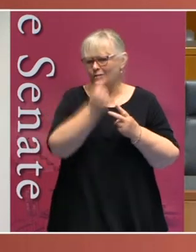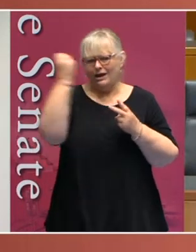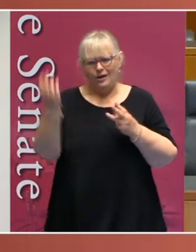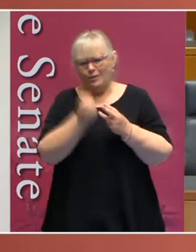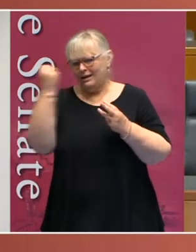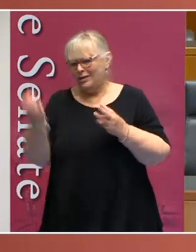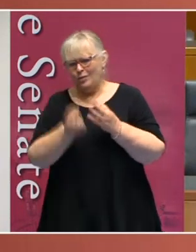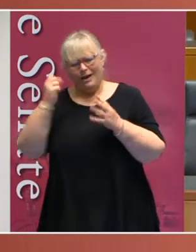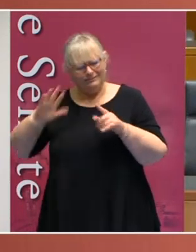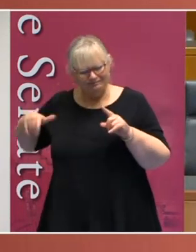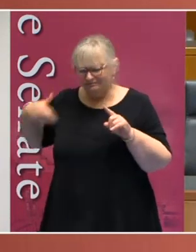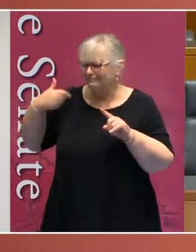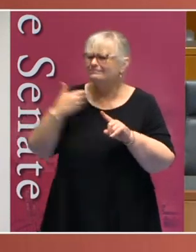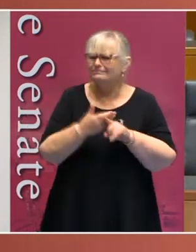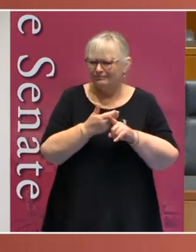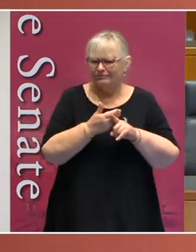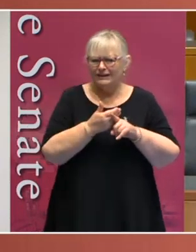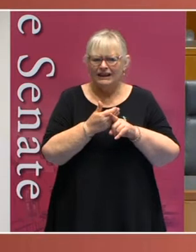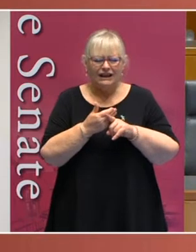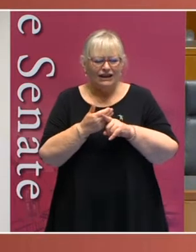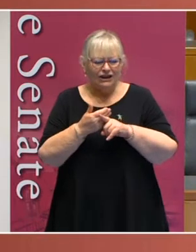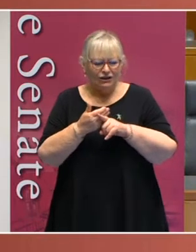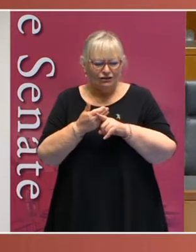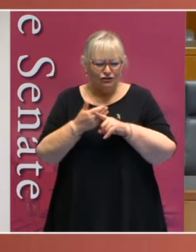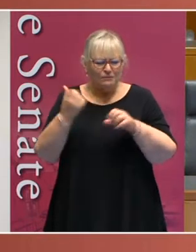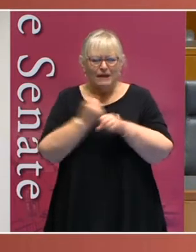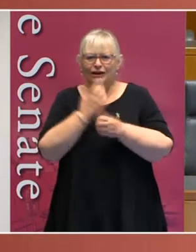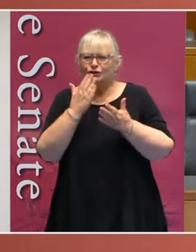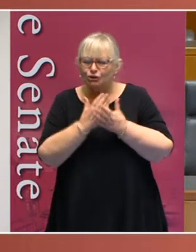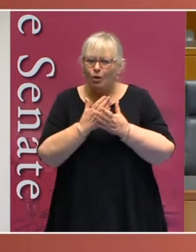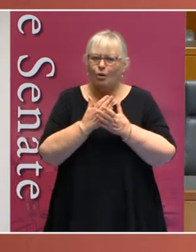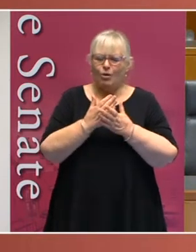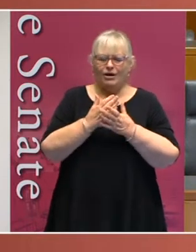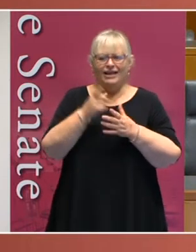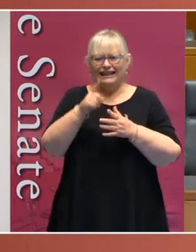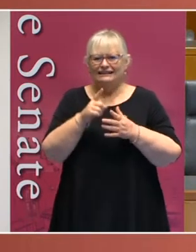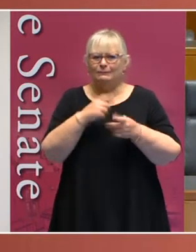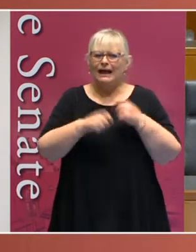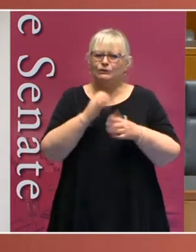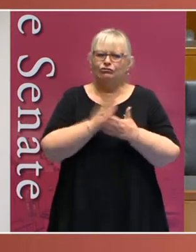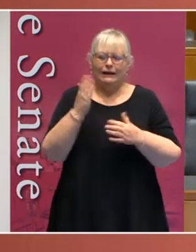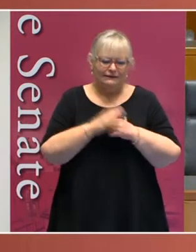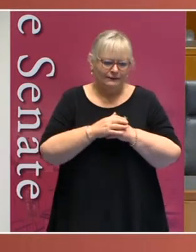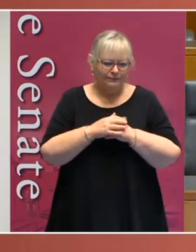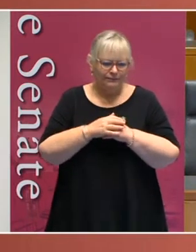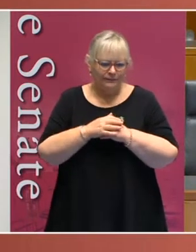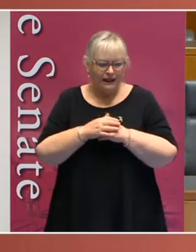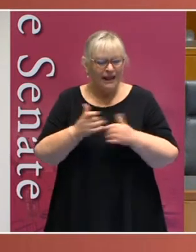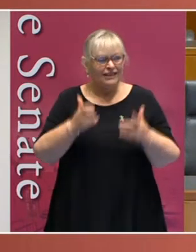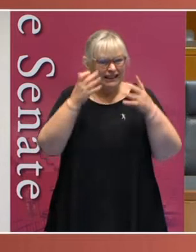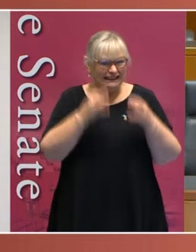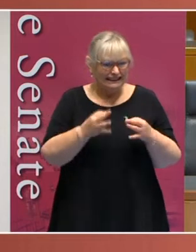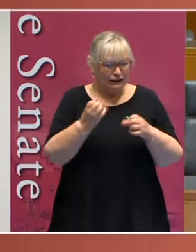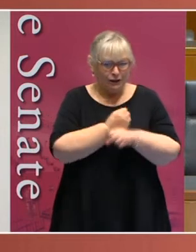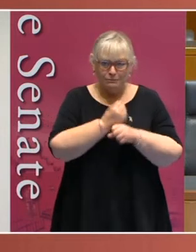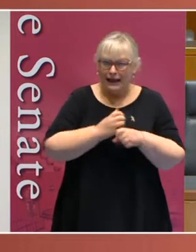many decades to bring that reality closer. It is also the case that decision-making spaces